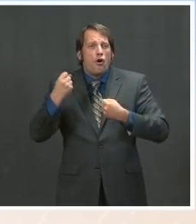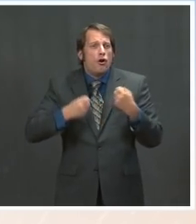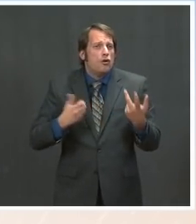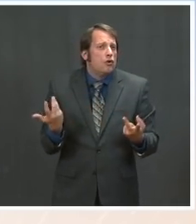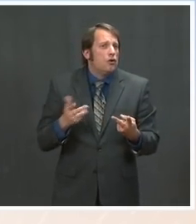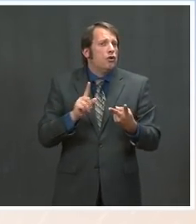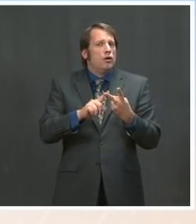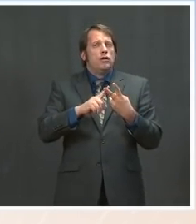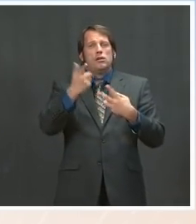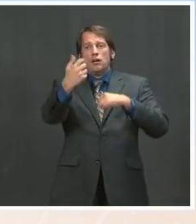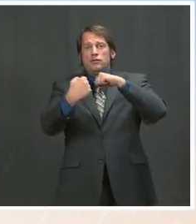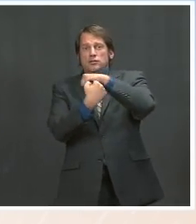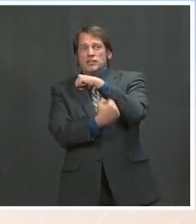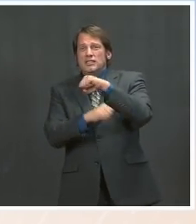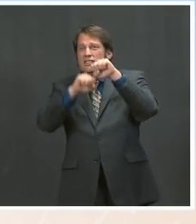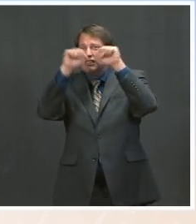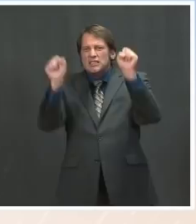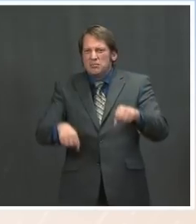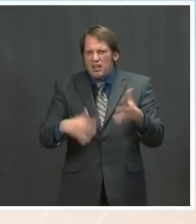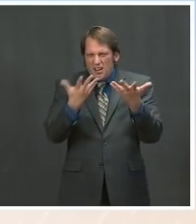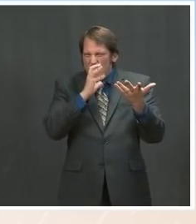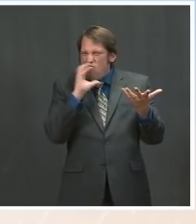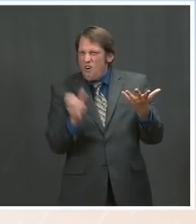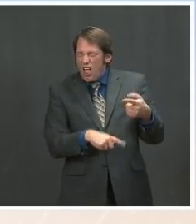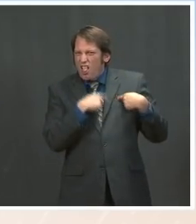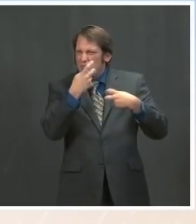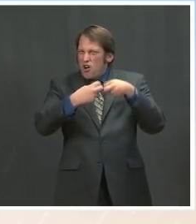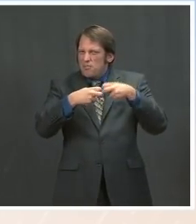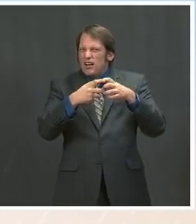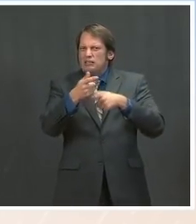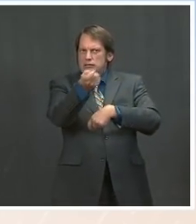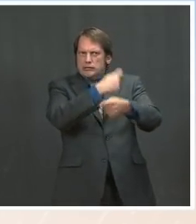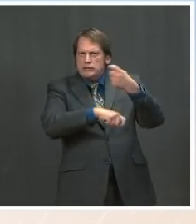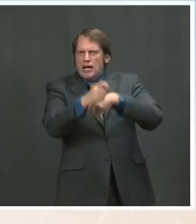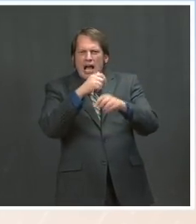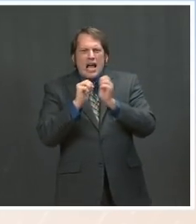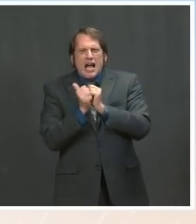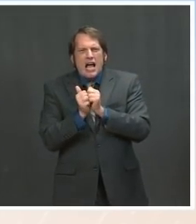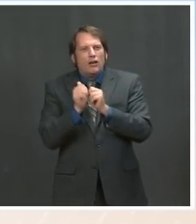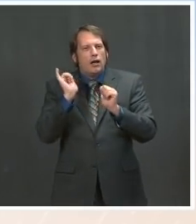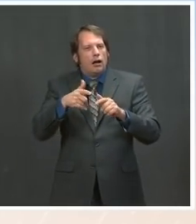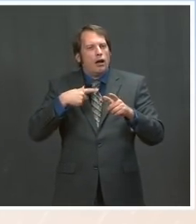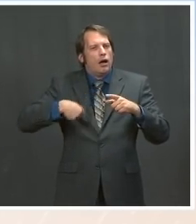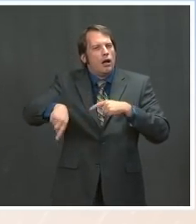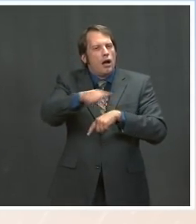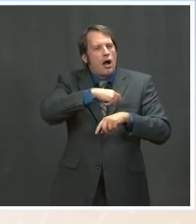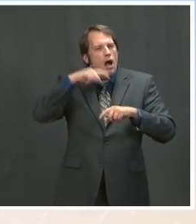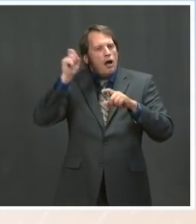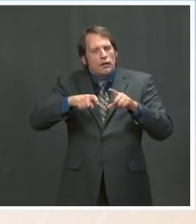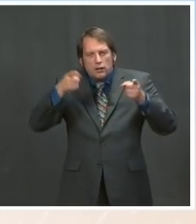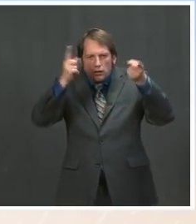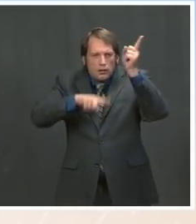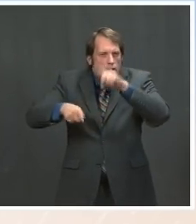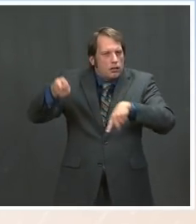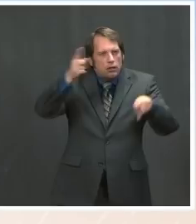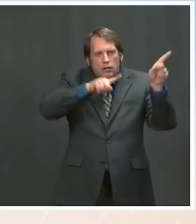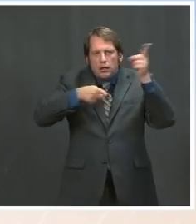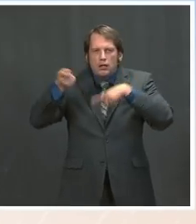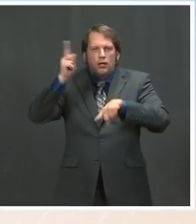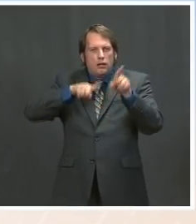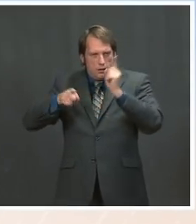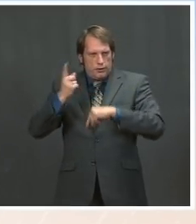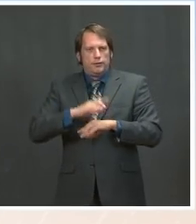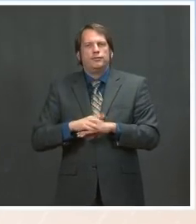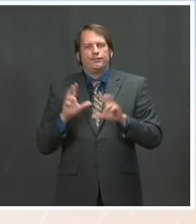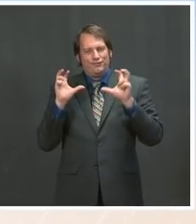there's alignment on they're creating jobs, they're investing in industries, they're putting people back to work, and they're also doing it in a way that